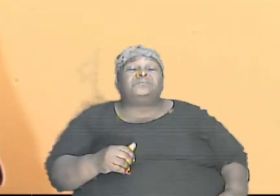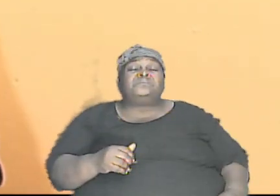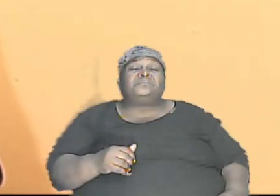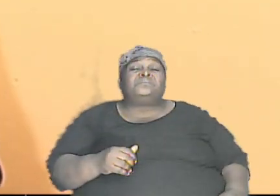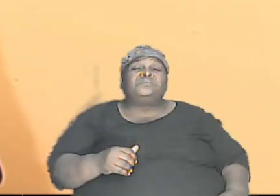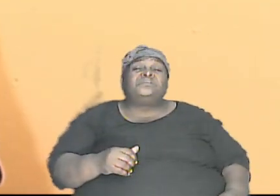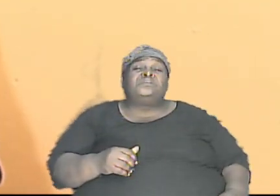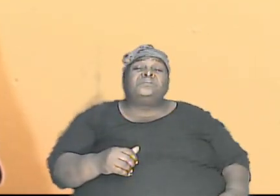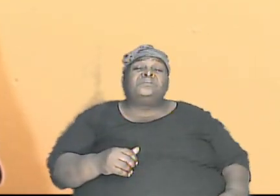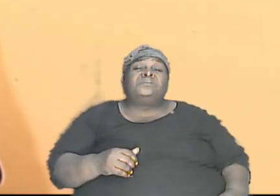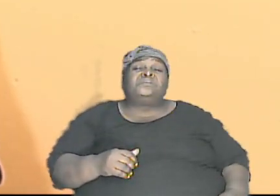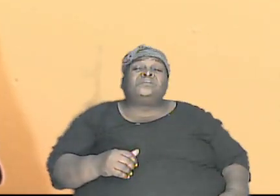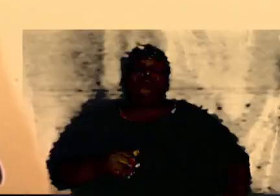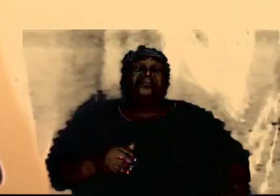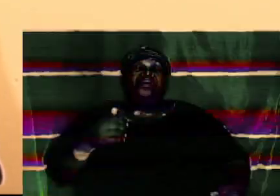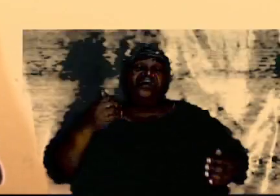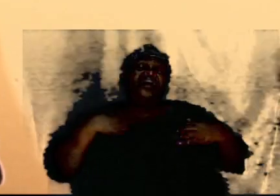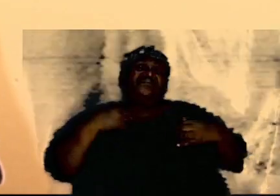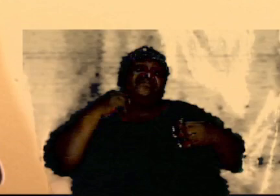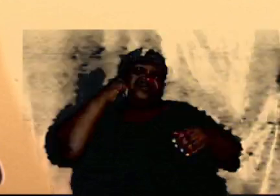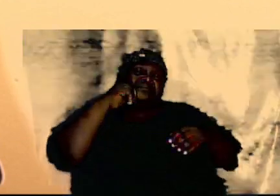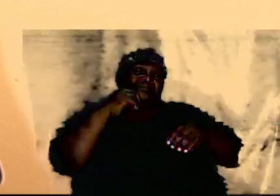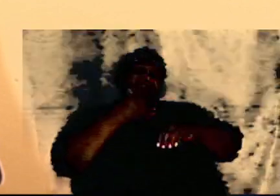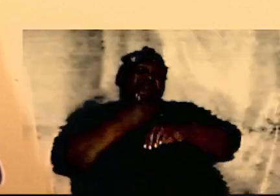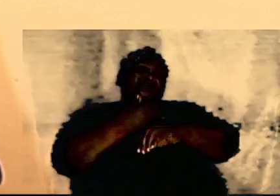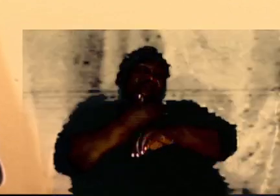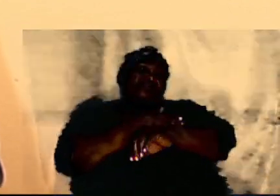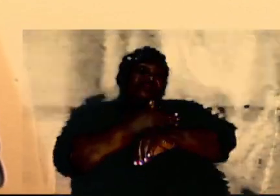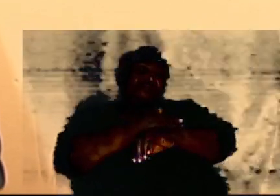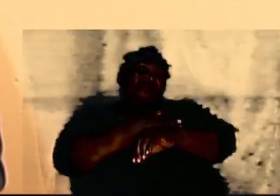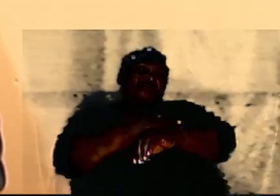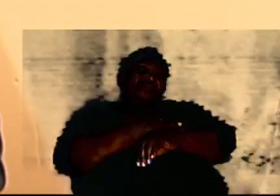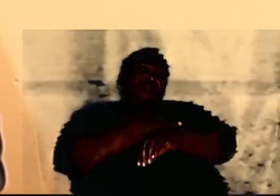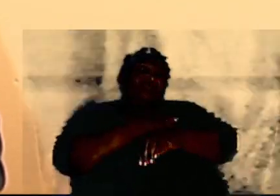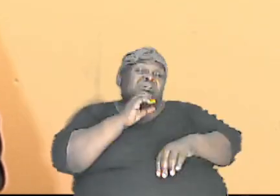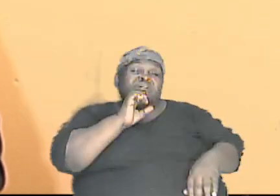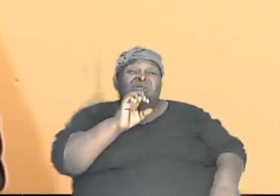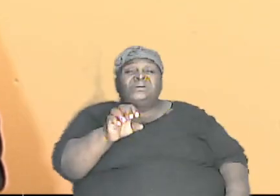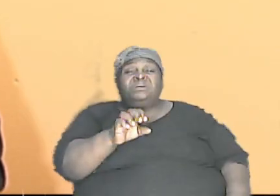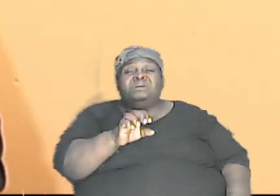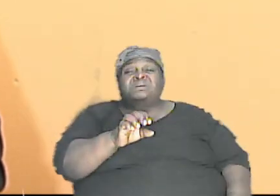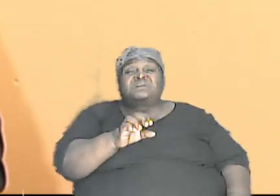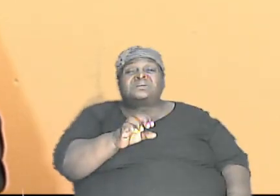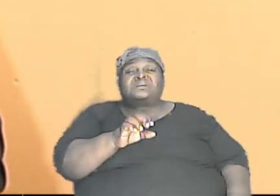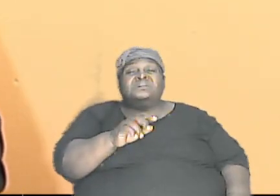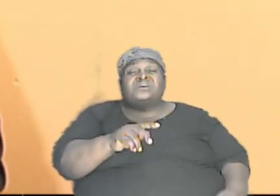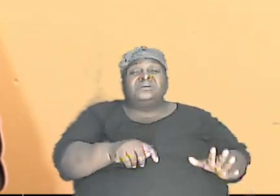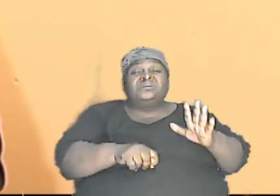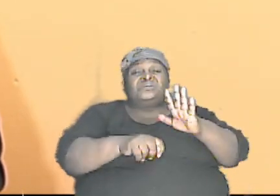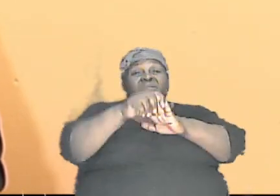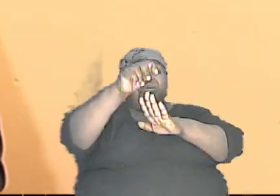and yet they have a daughter that she is tall